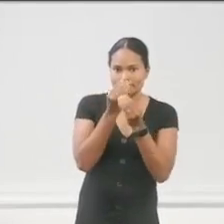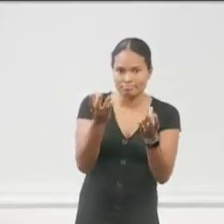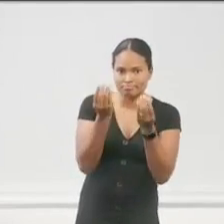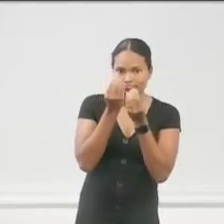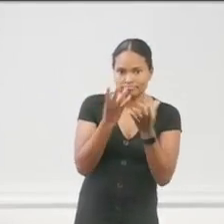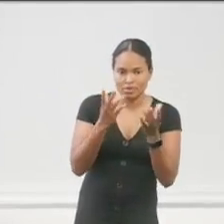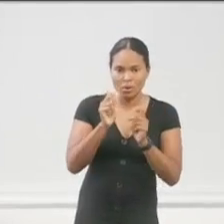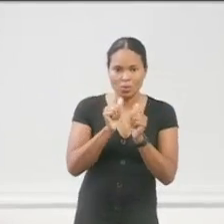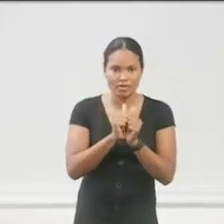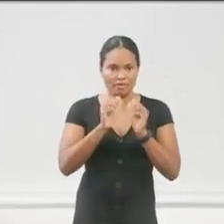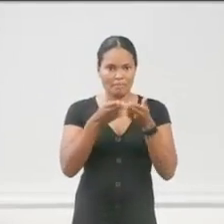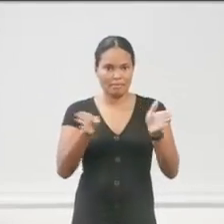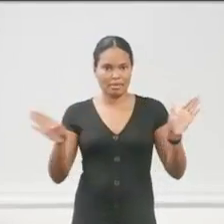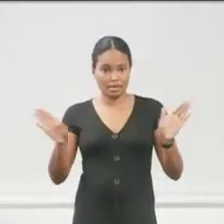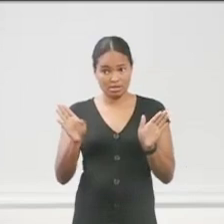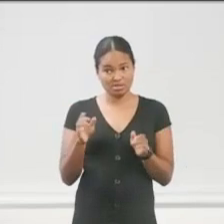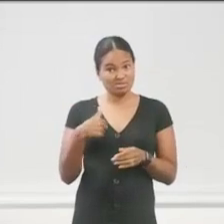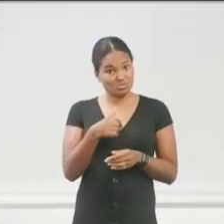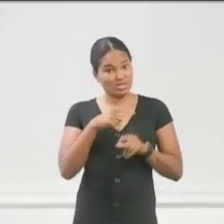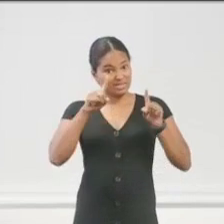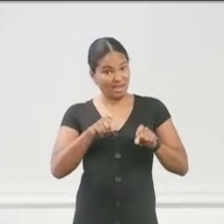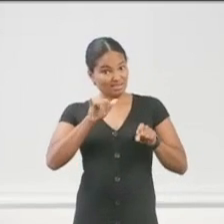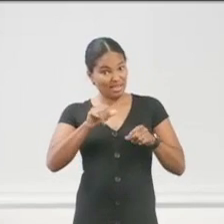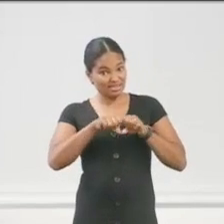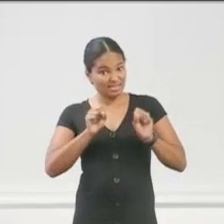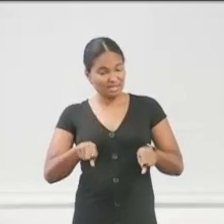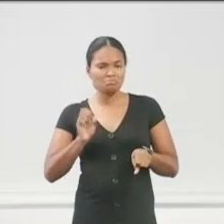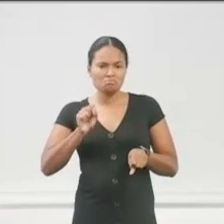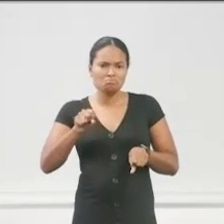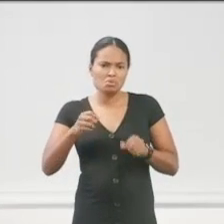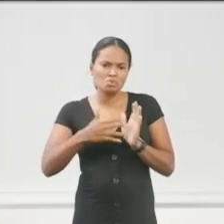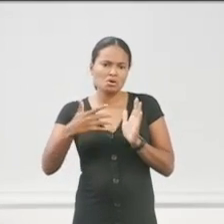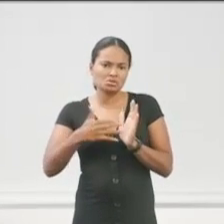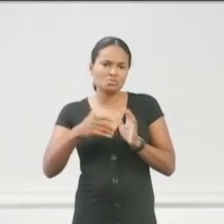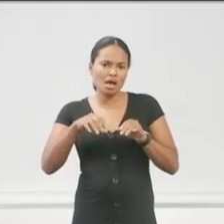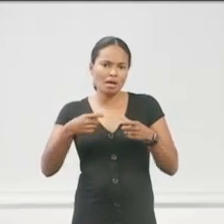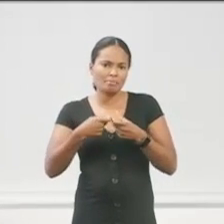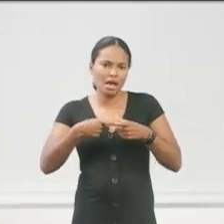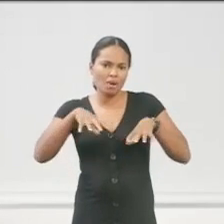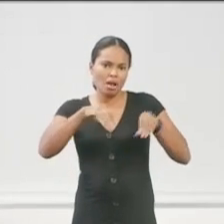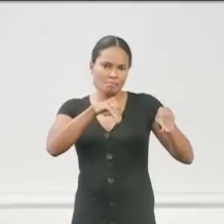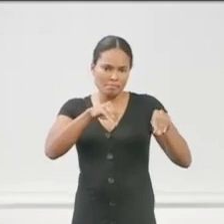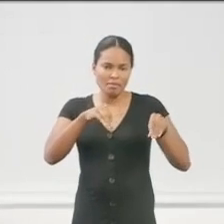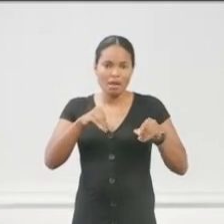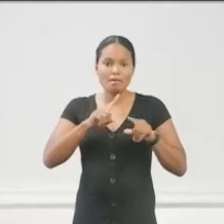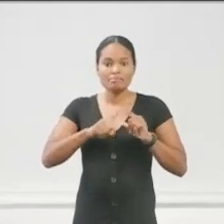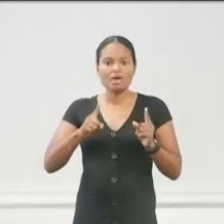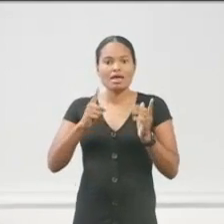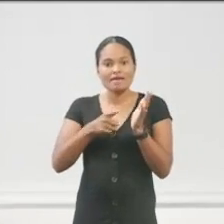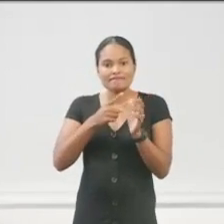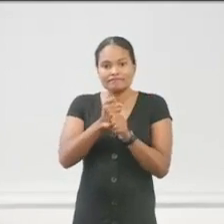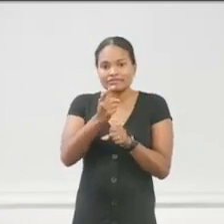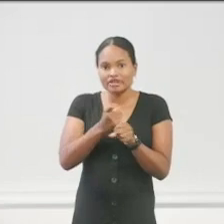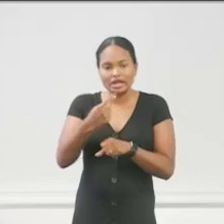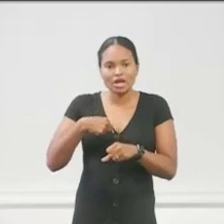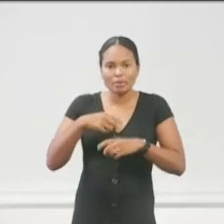And, and do we test it? Yeah, every once in a while, the power goes out. We test it. But we meet twice a year. We talk about it. How do we make improvements?